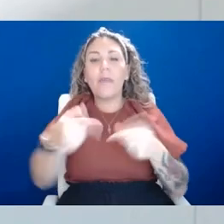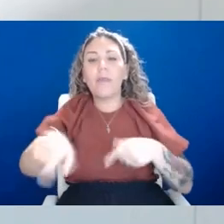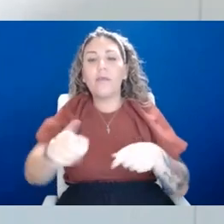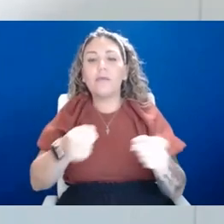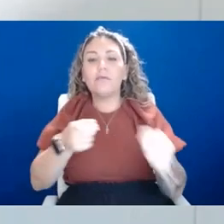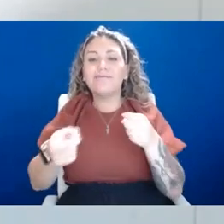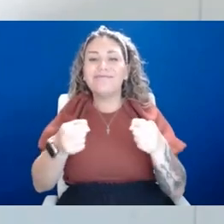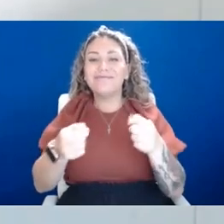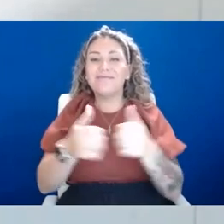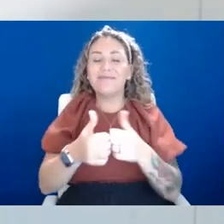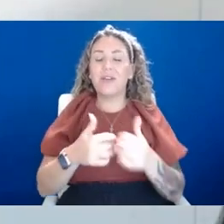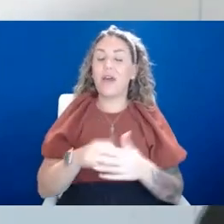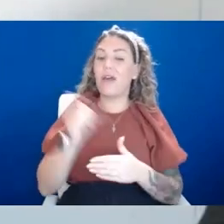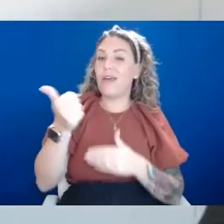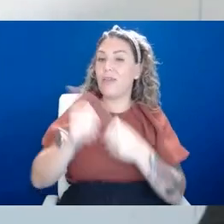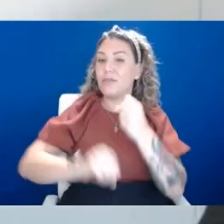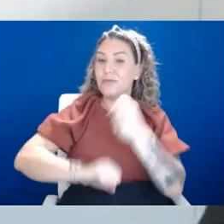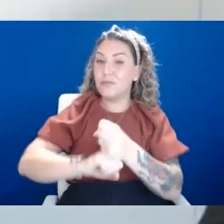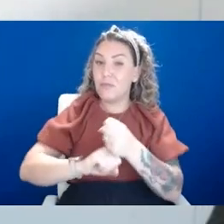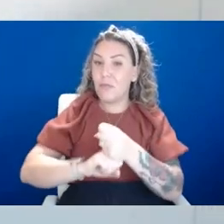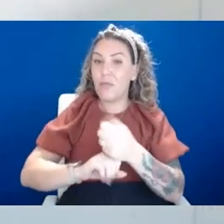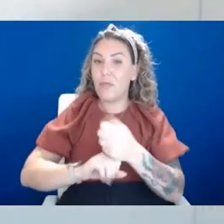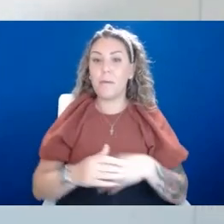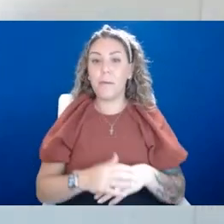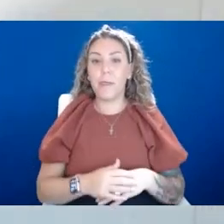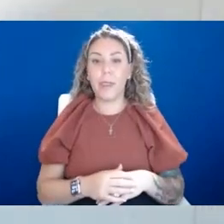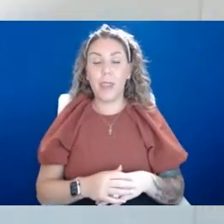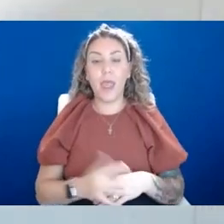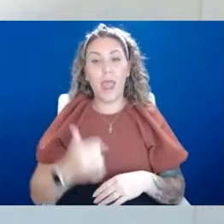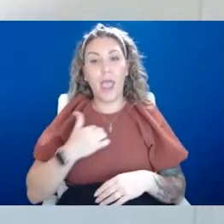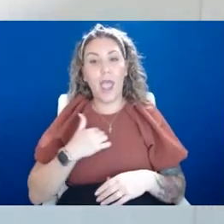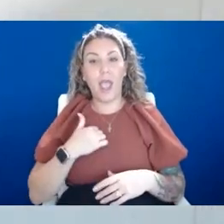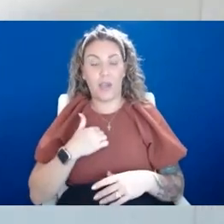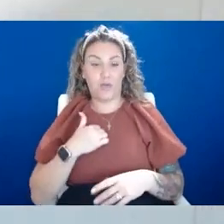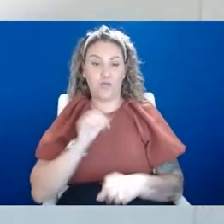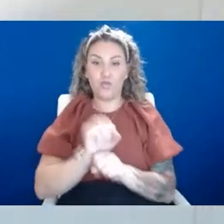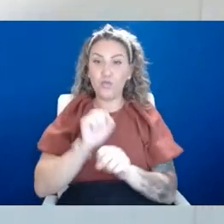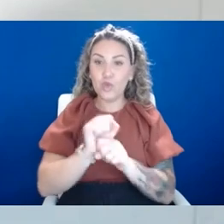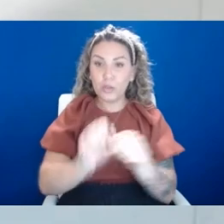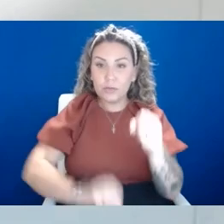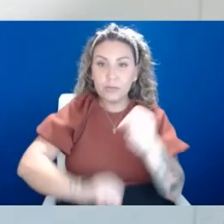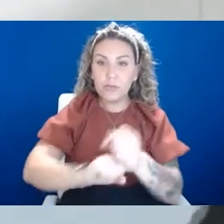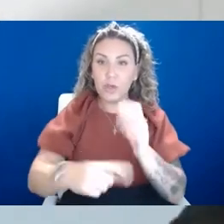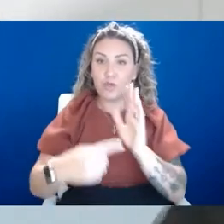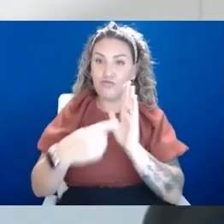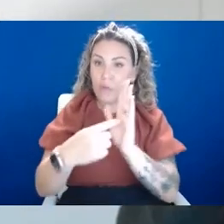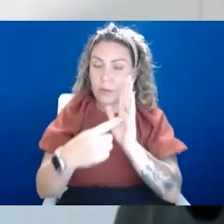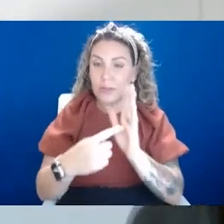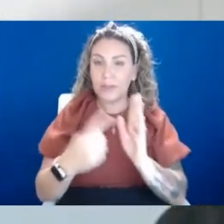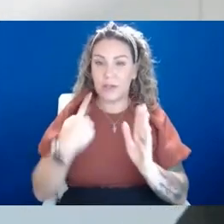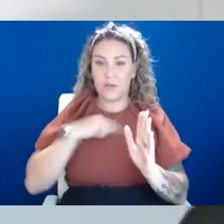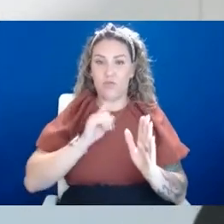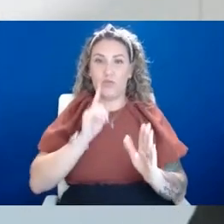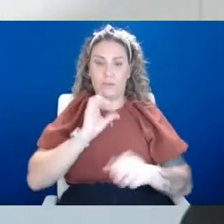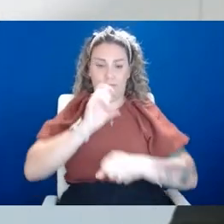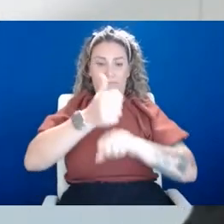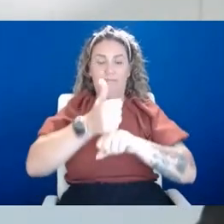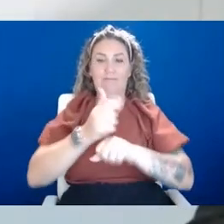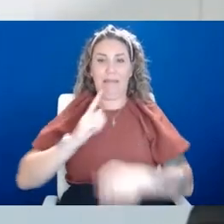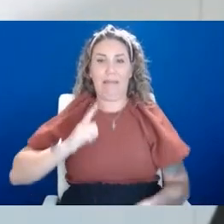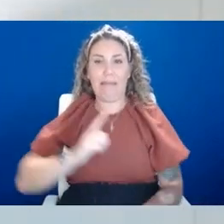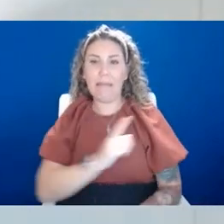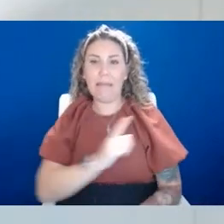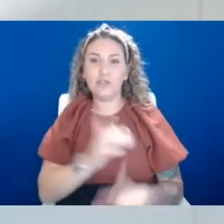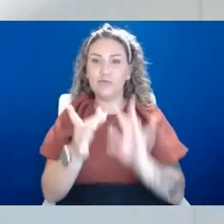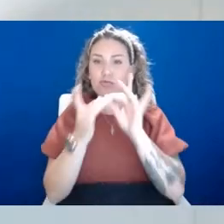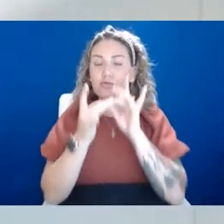way of support is, you know, I also try to work with their representatives to, to basically make sure that we are creating, uh, legislation around education so